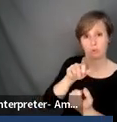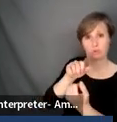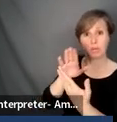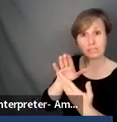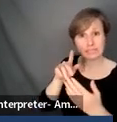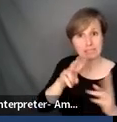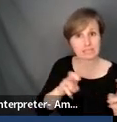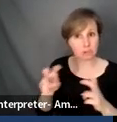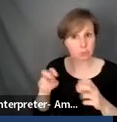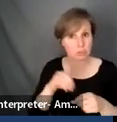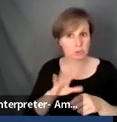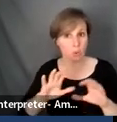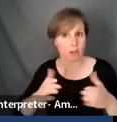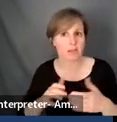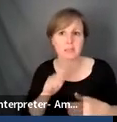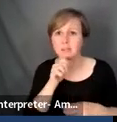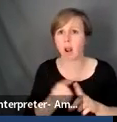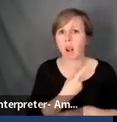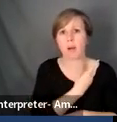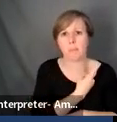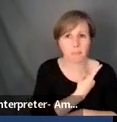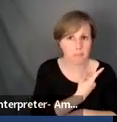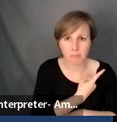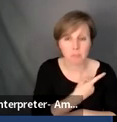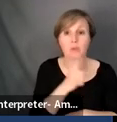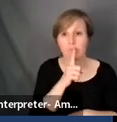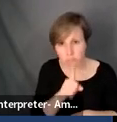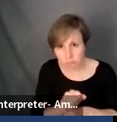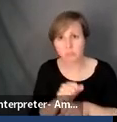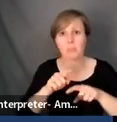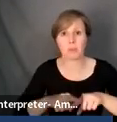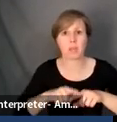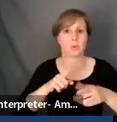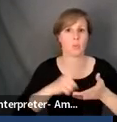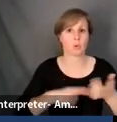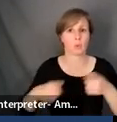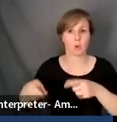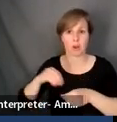classroom, it's not just random. Uh, it really is based on what's happening in our field.